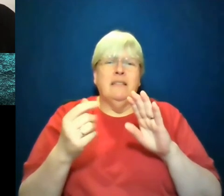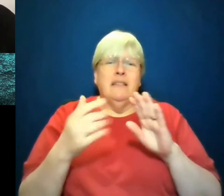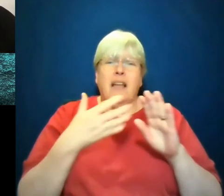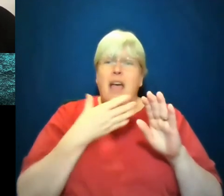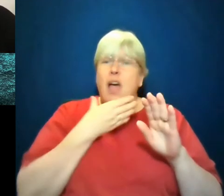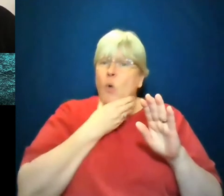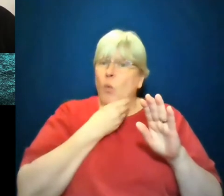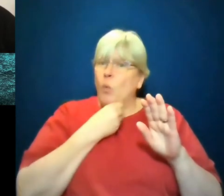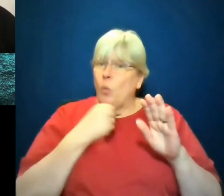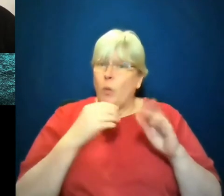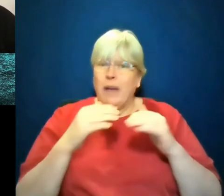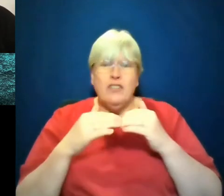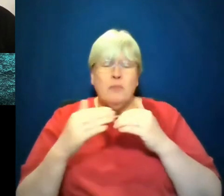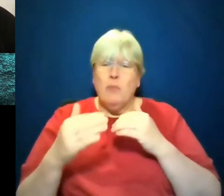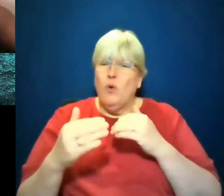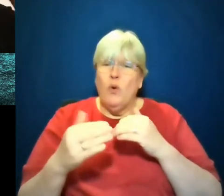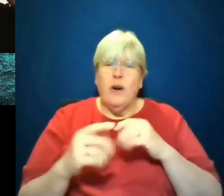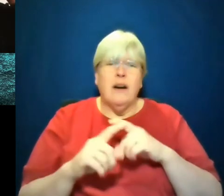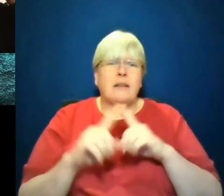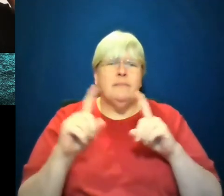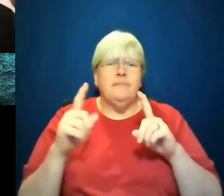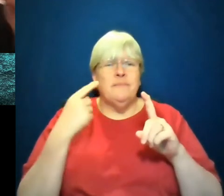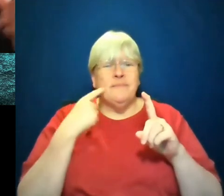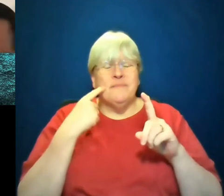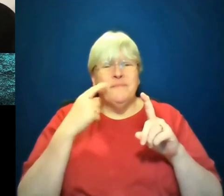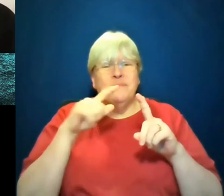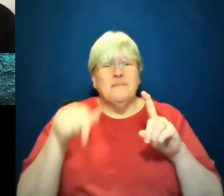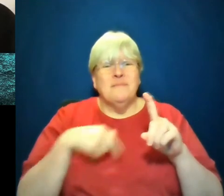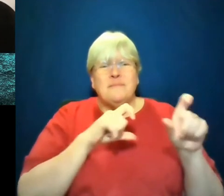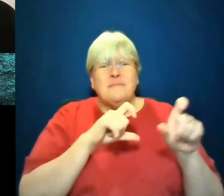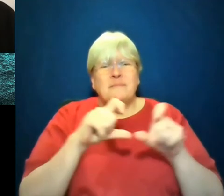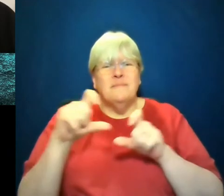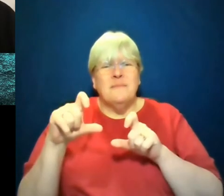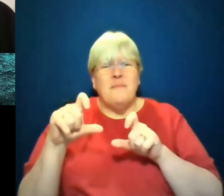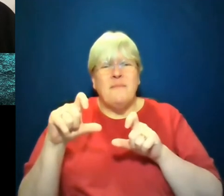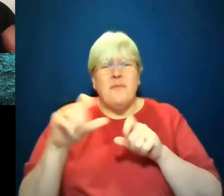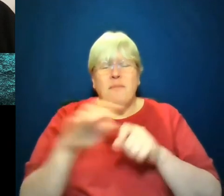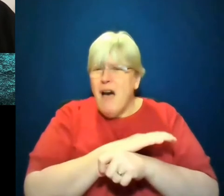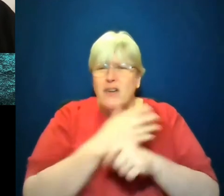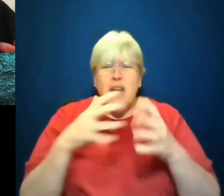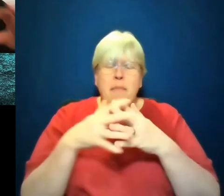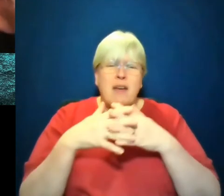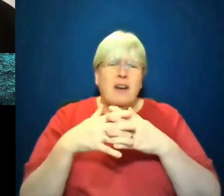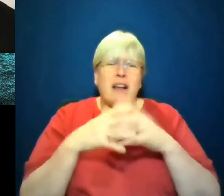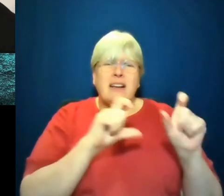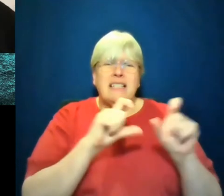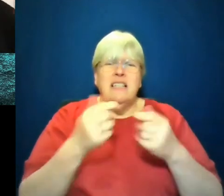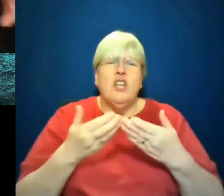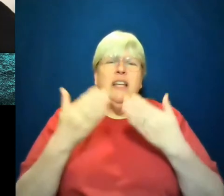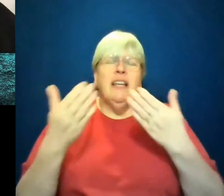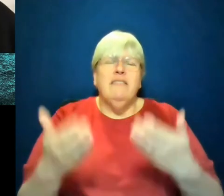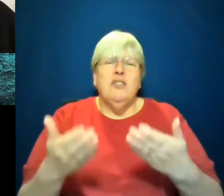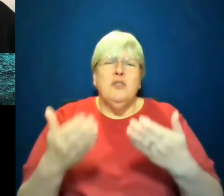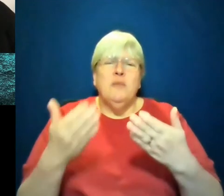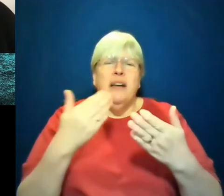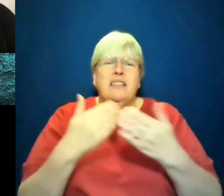It may simply be that we're still in terms of how things are being covered in America. I think we're still giving too much attention to fringe